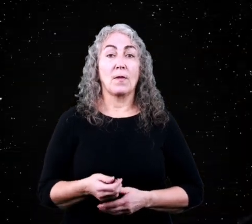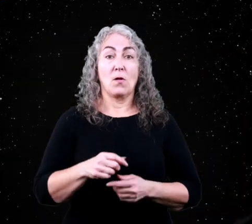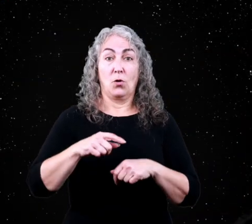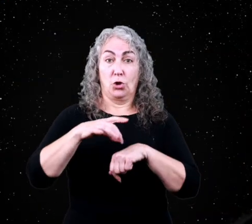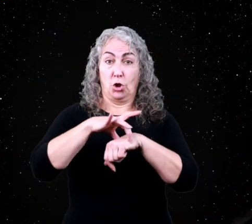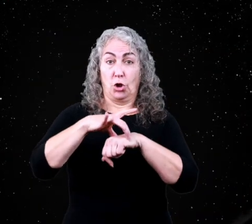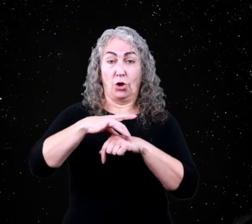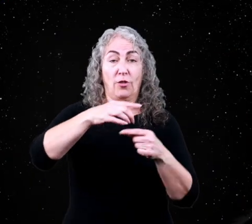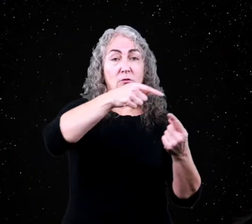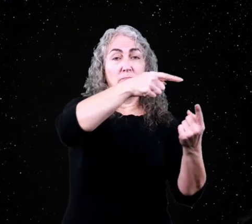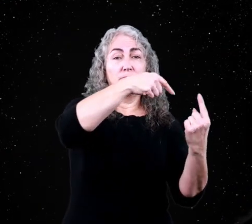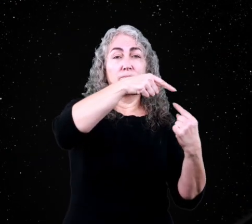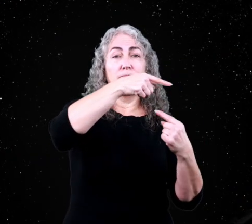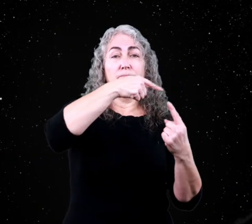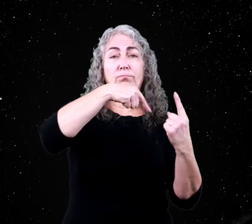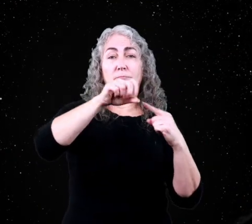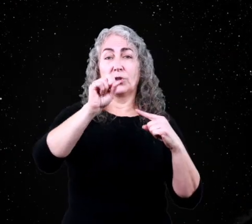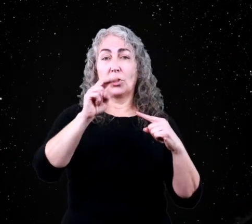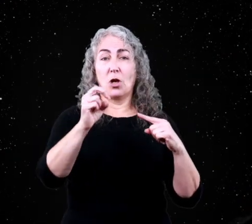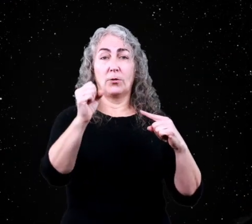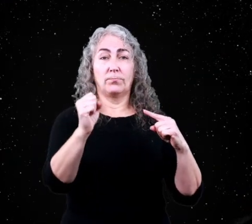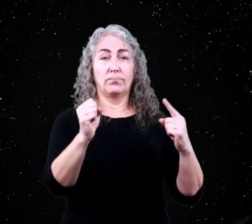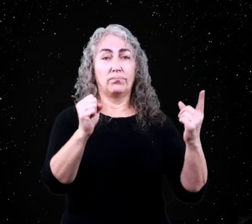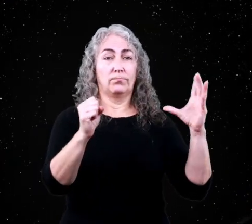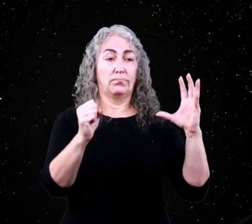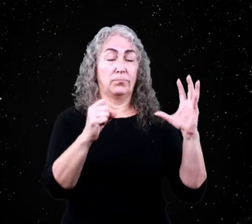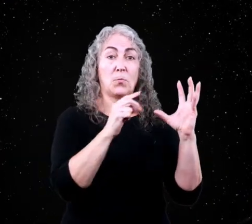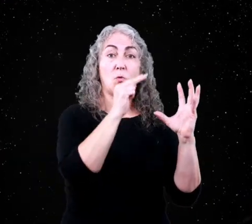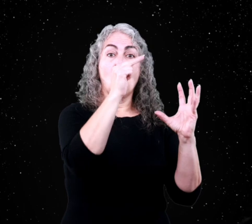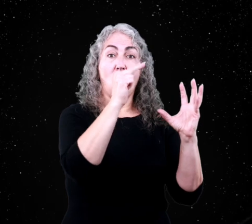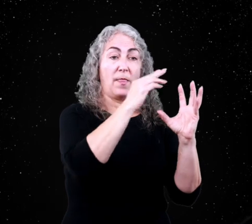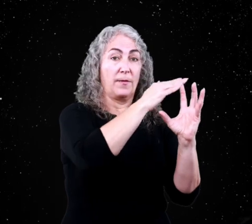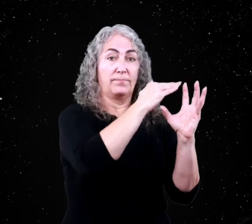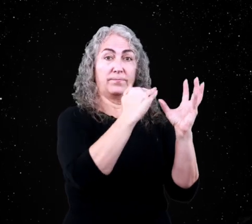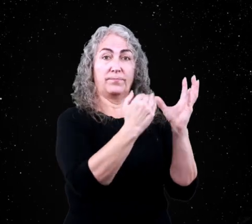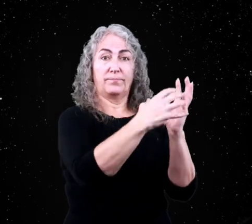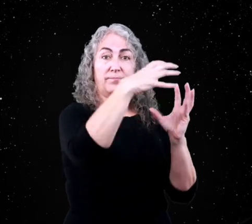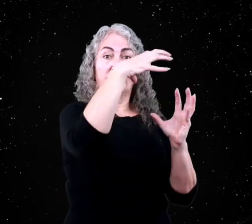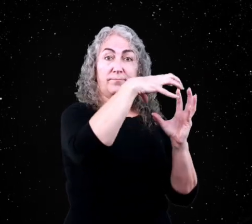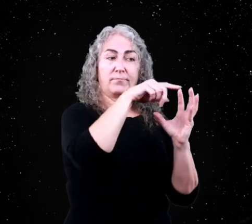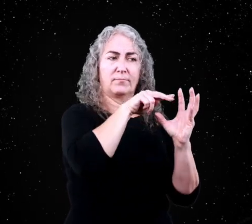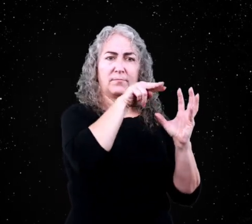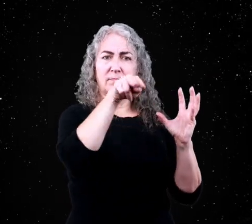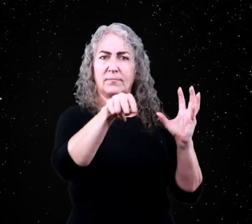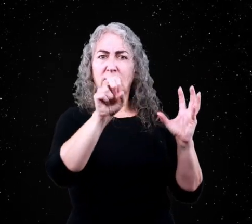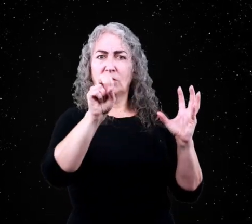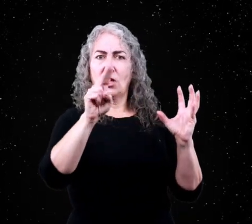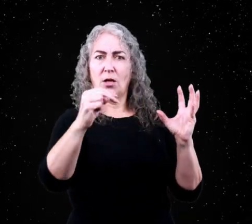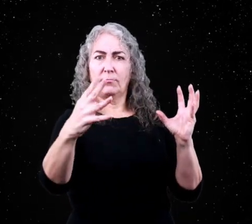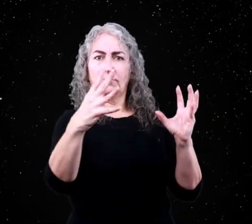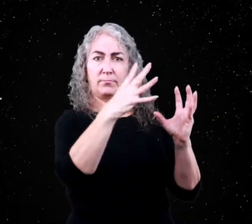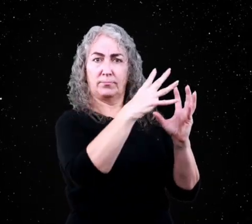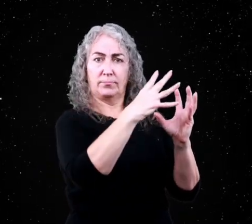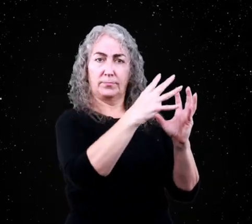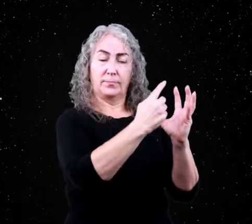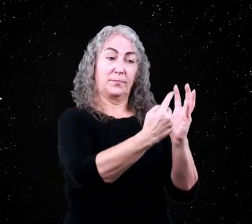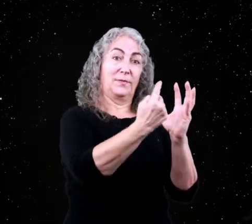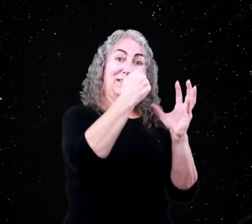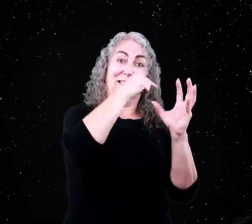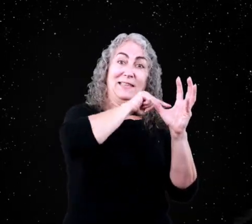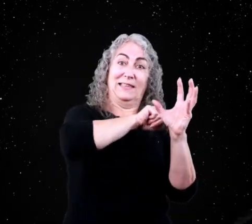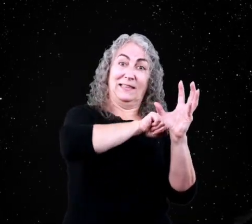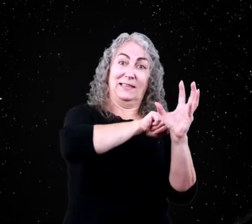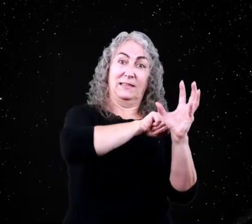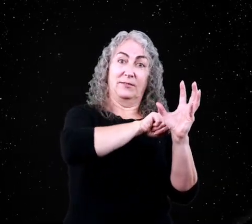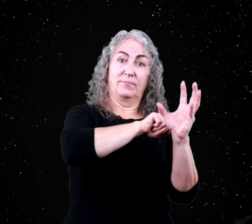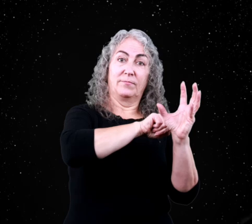When the earth rotates around the sun, one half, or hemisphere, leans toward the sun, and